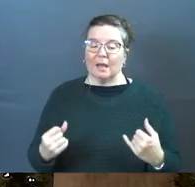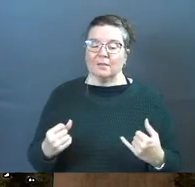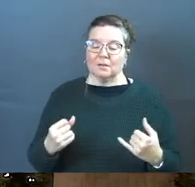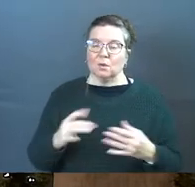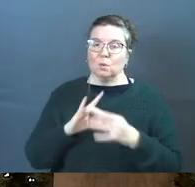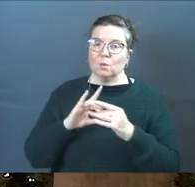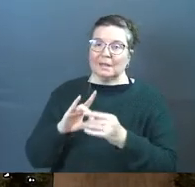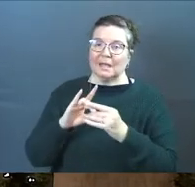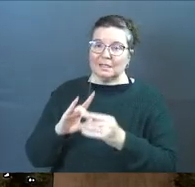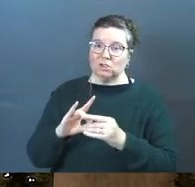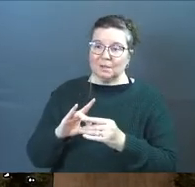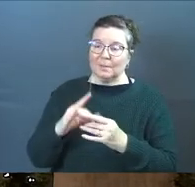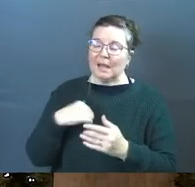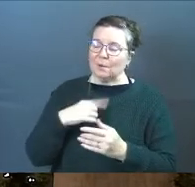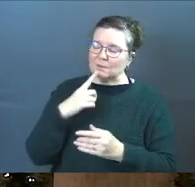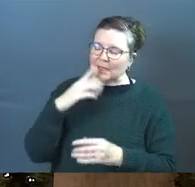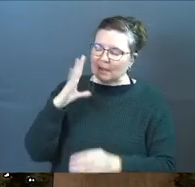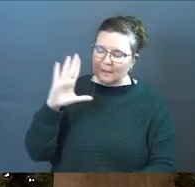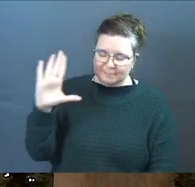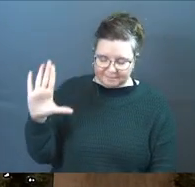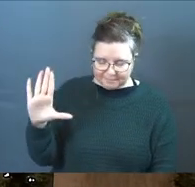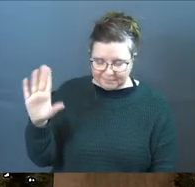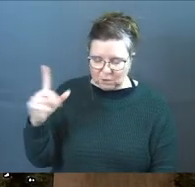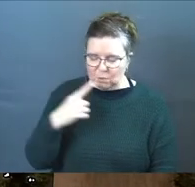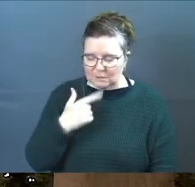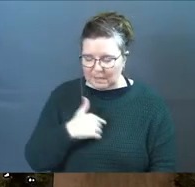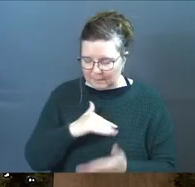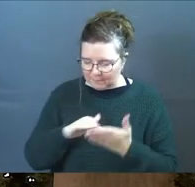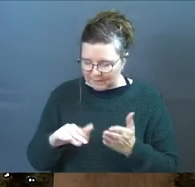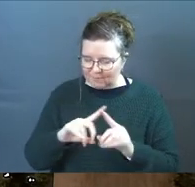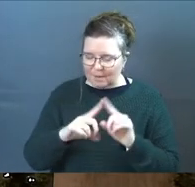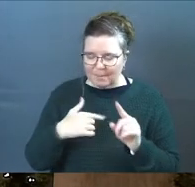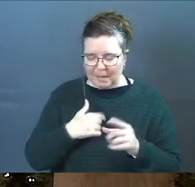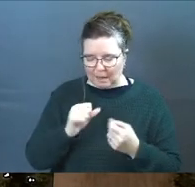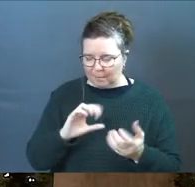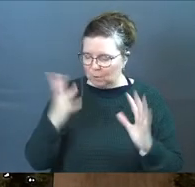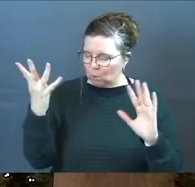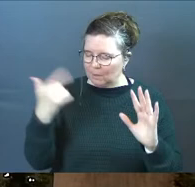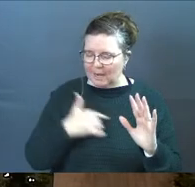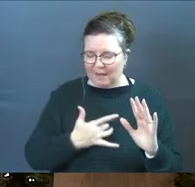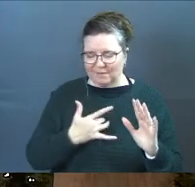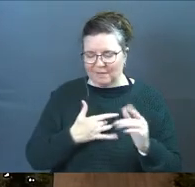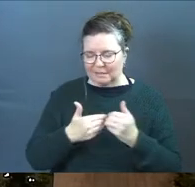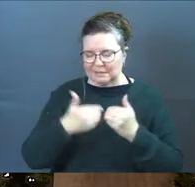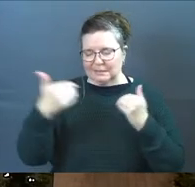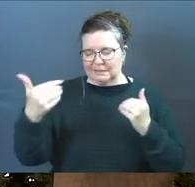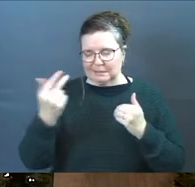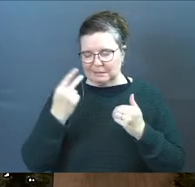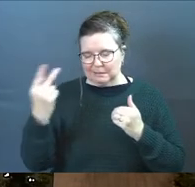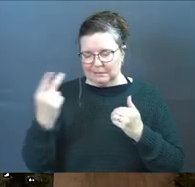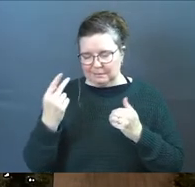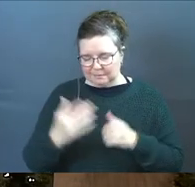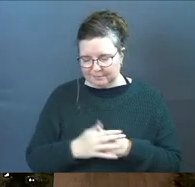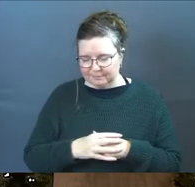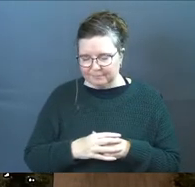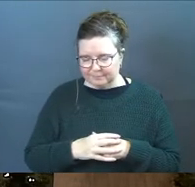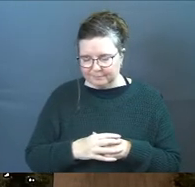relationship would be and I say God you said I'm forgiven but I blew it and I feel some distance between you and I